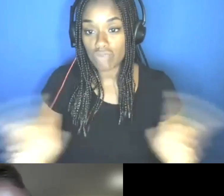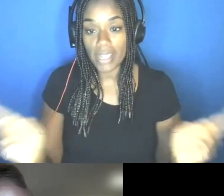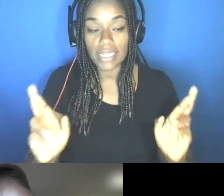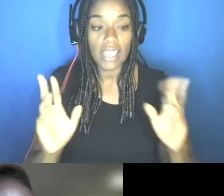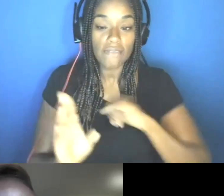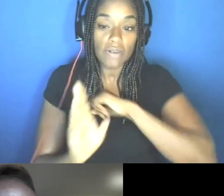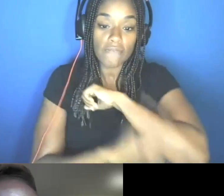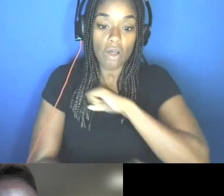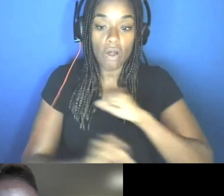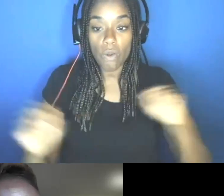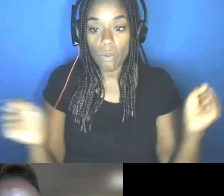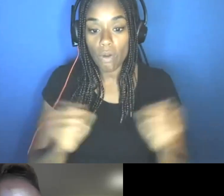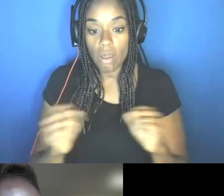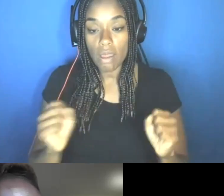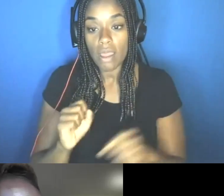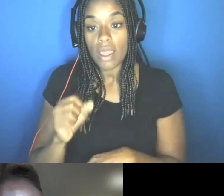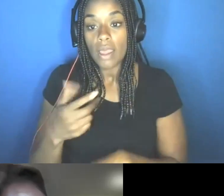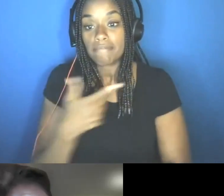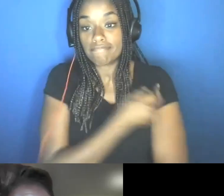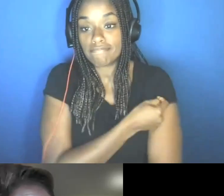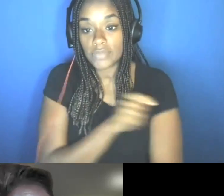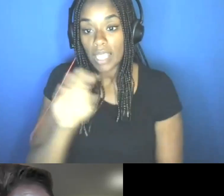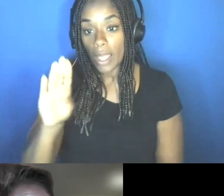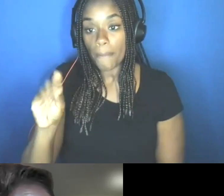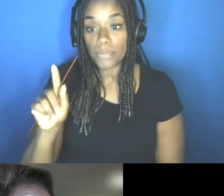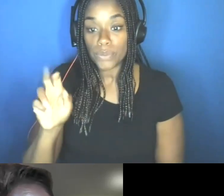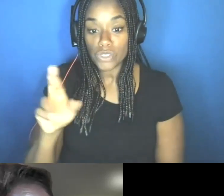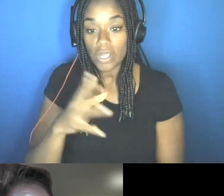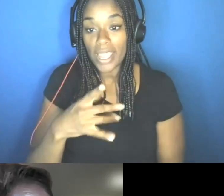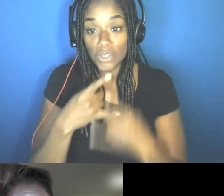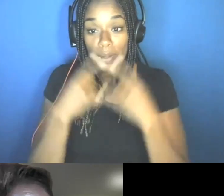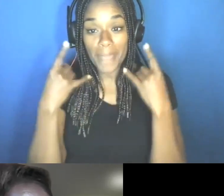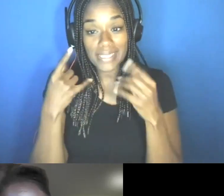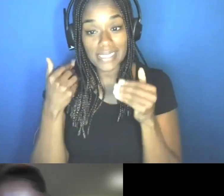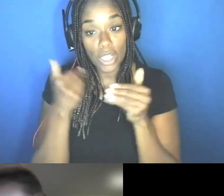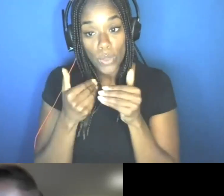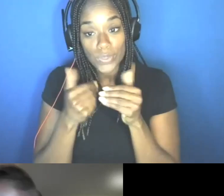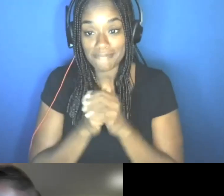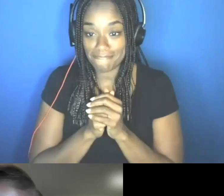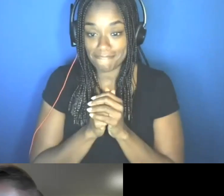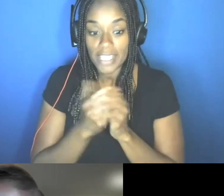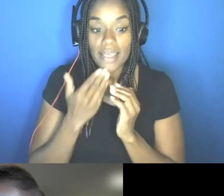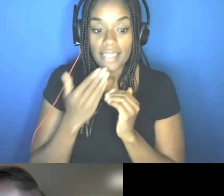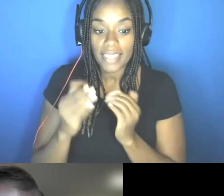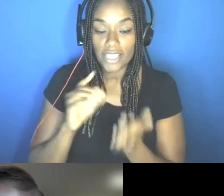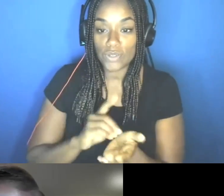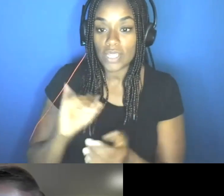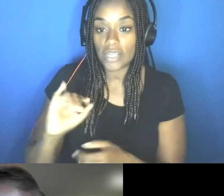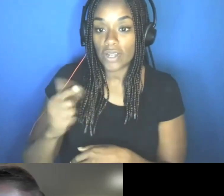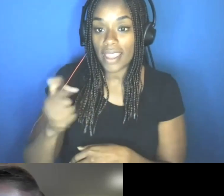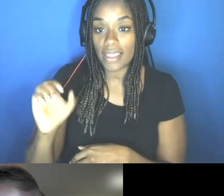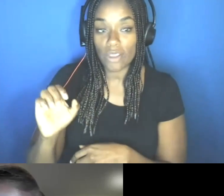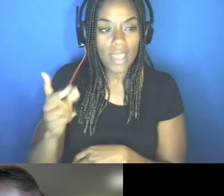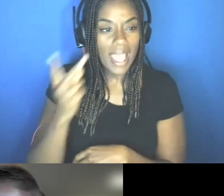your booster shot and get your mask close back. Thank you very much, Dr. Ige. I've seen Matthew Alvarez has got his